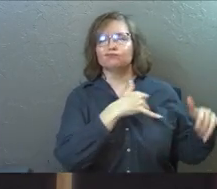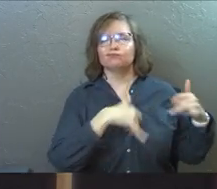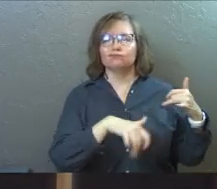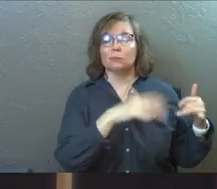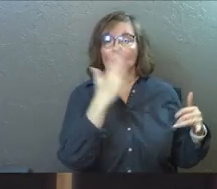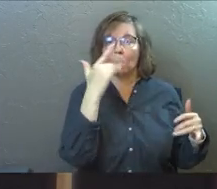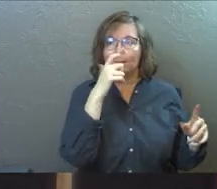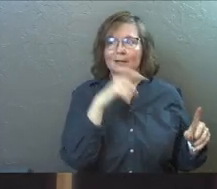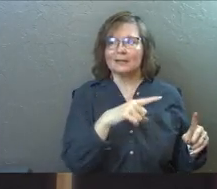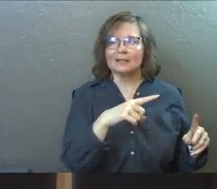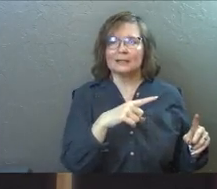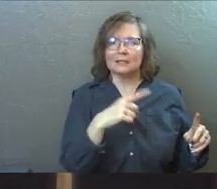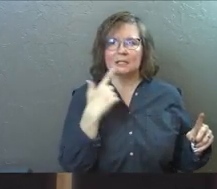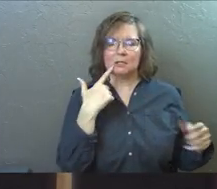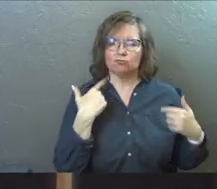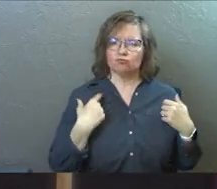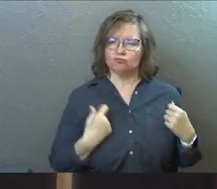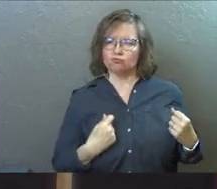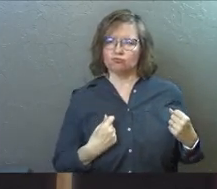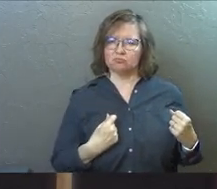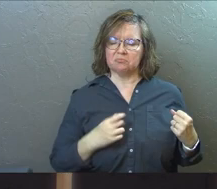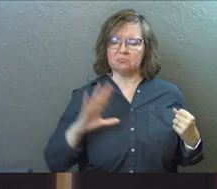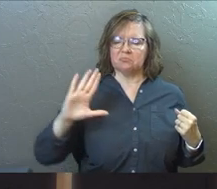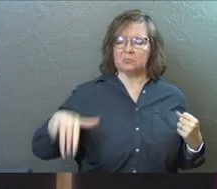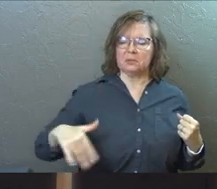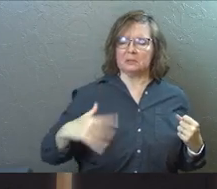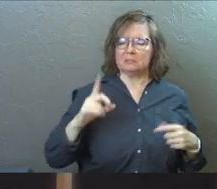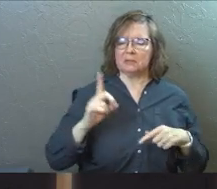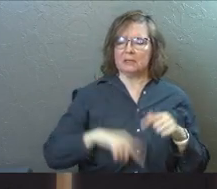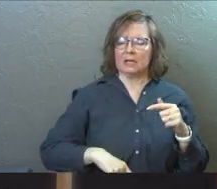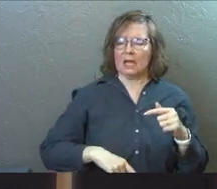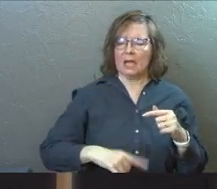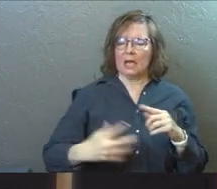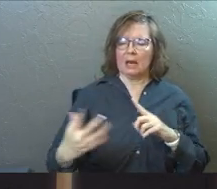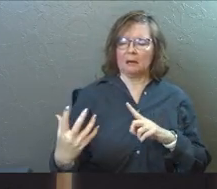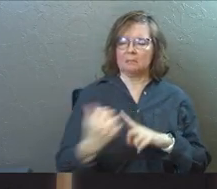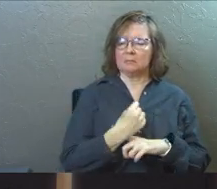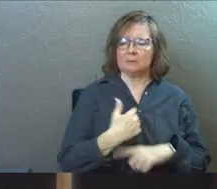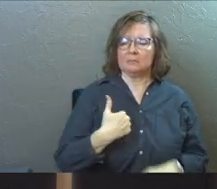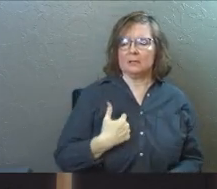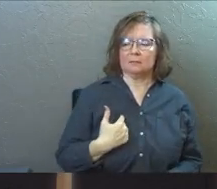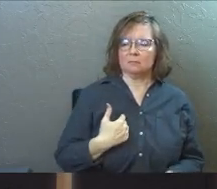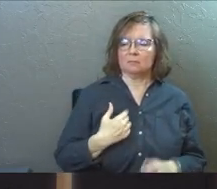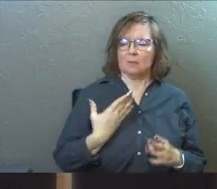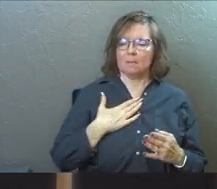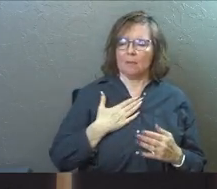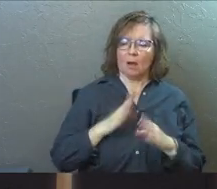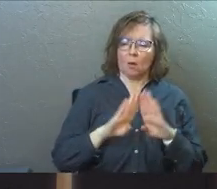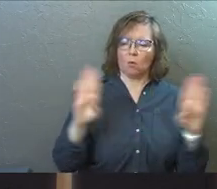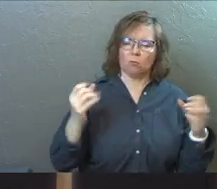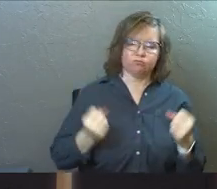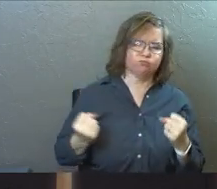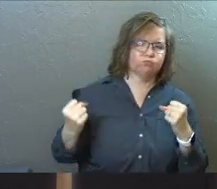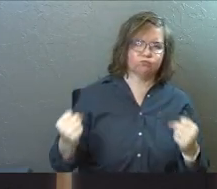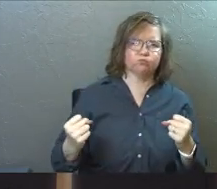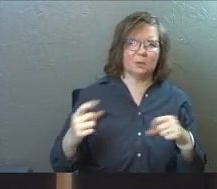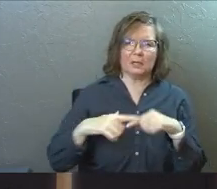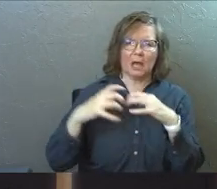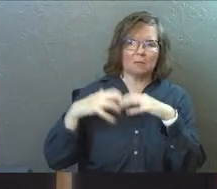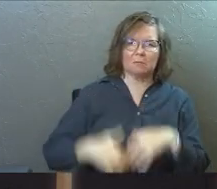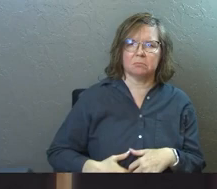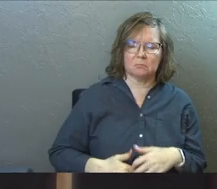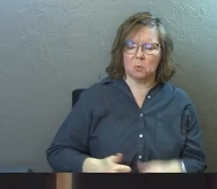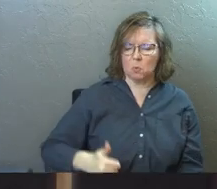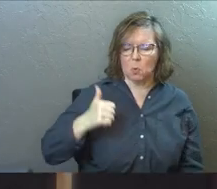throws a party because he is overconfident in his exterior walls and the army that is fighting the Medo-Persians, his